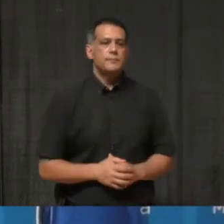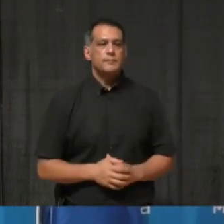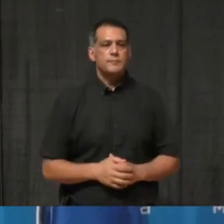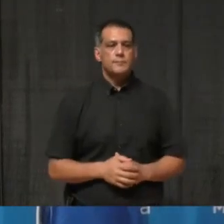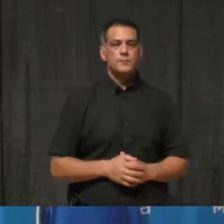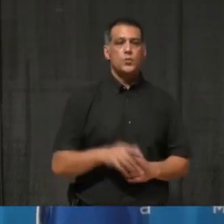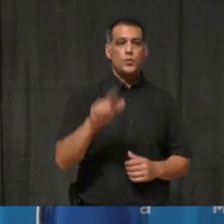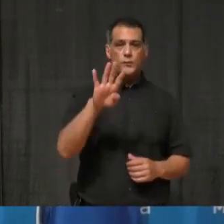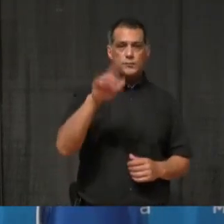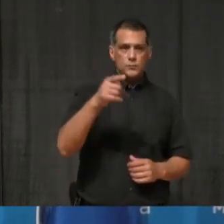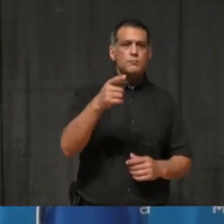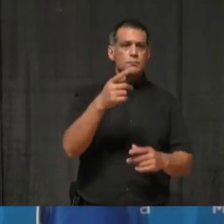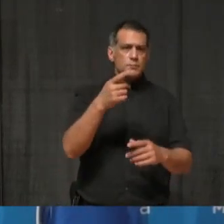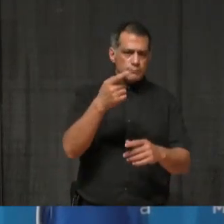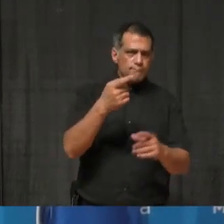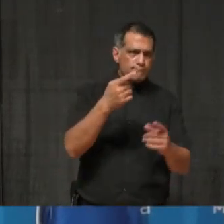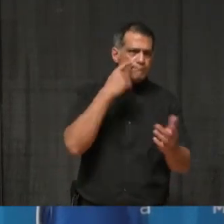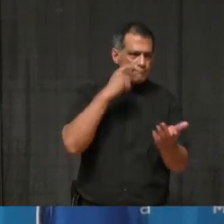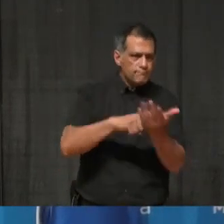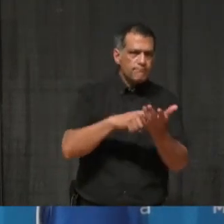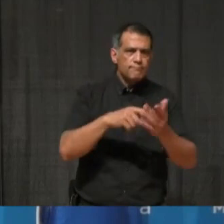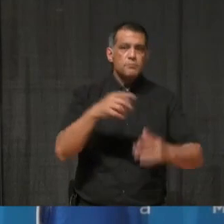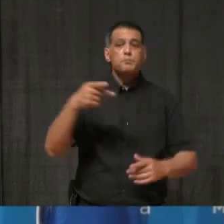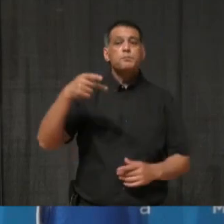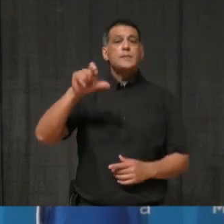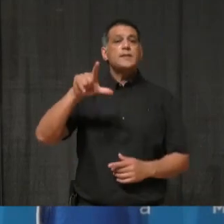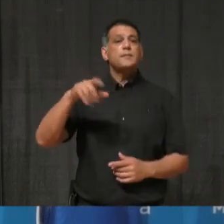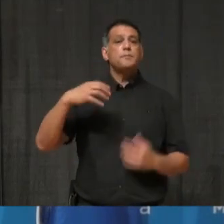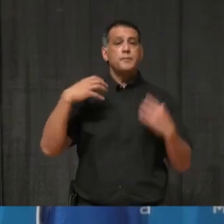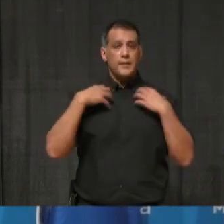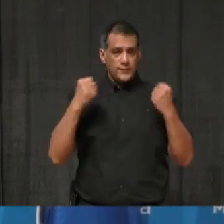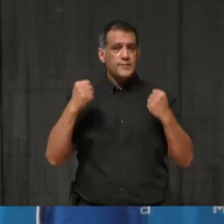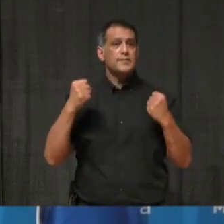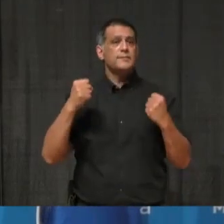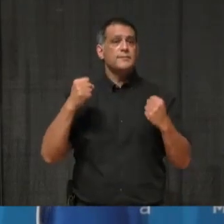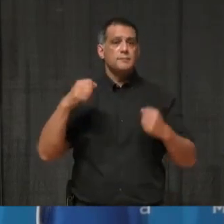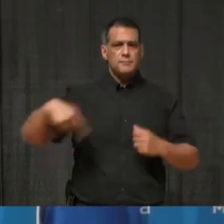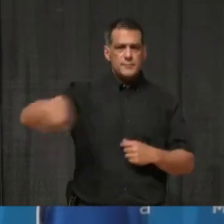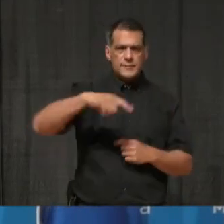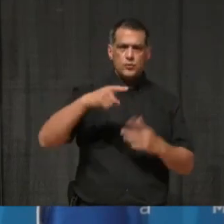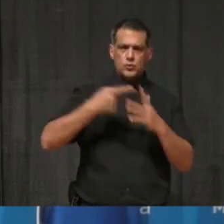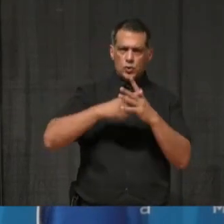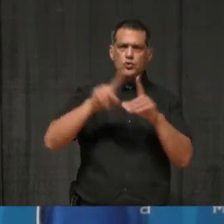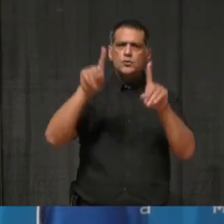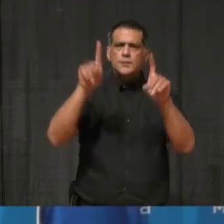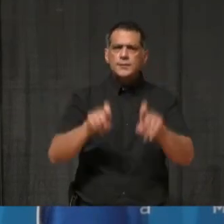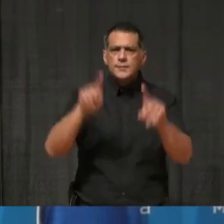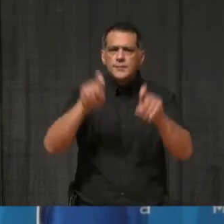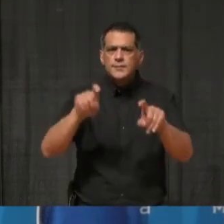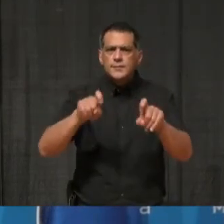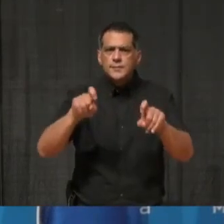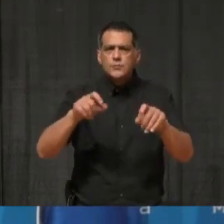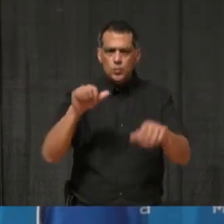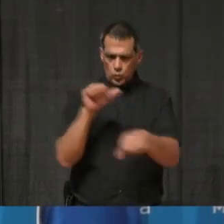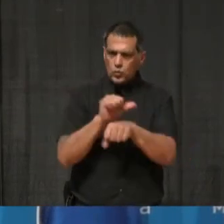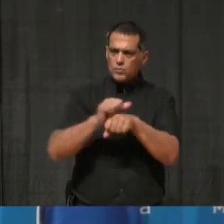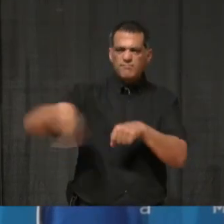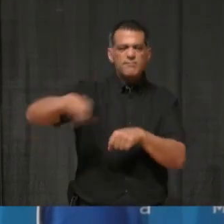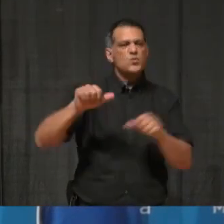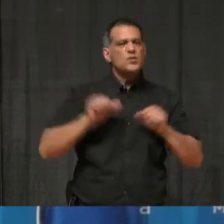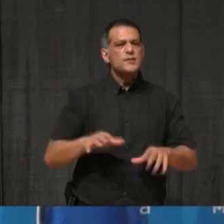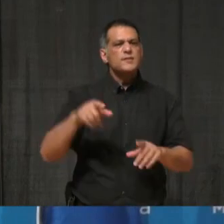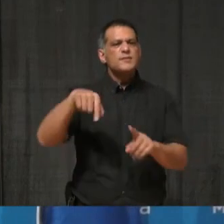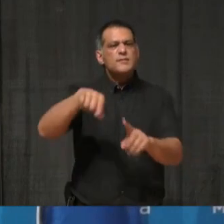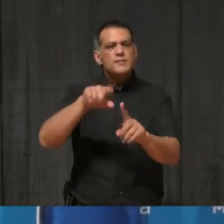guidance from Peel Public Health, they started testing employees on one shift inside the Gateway East